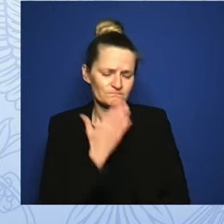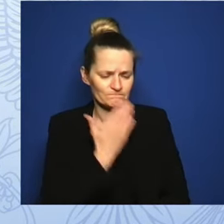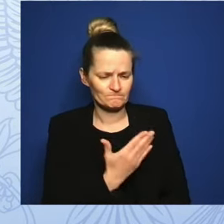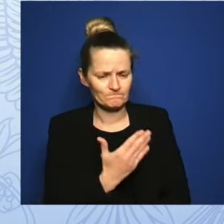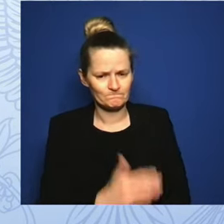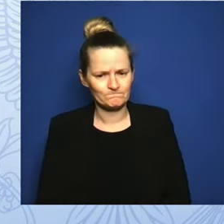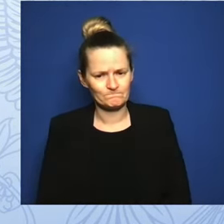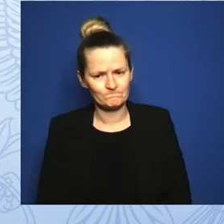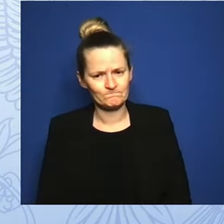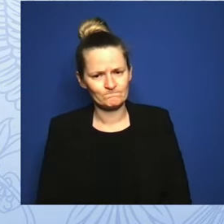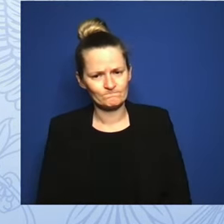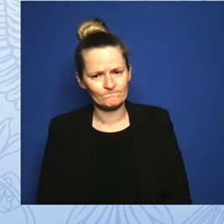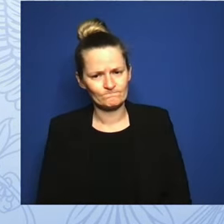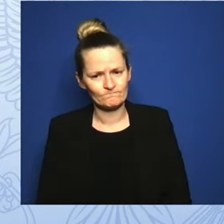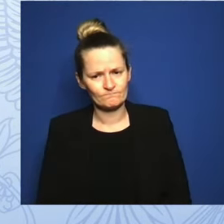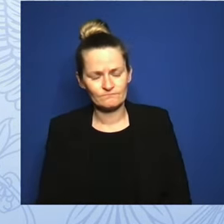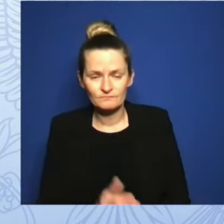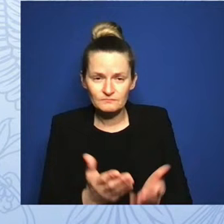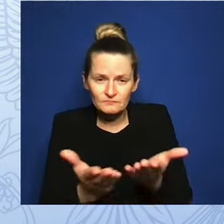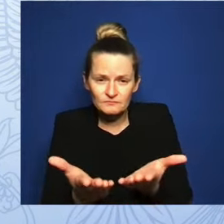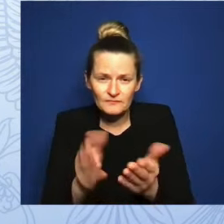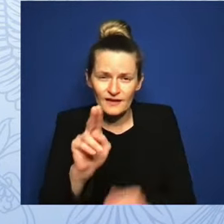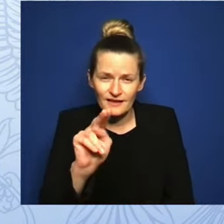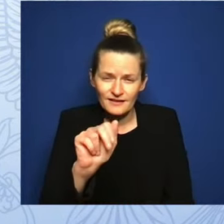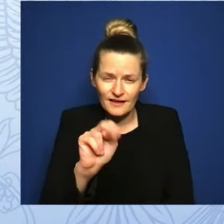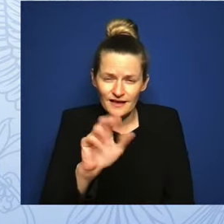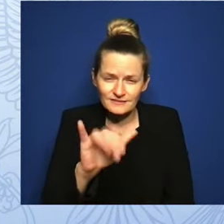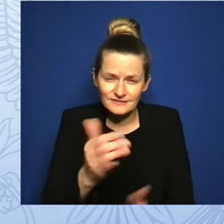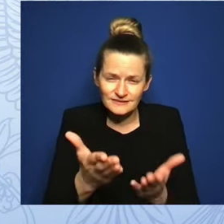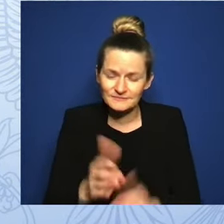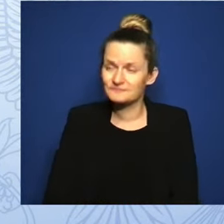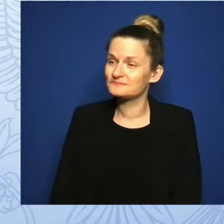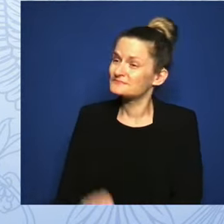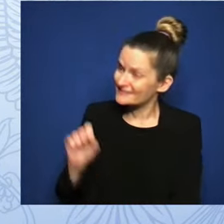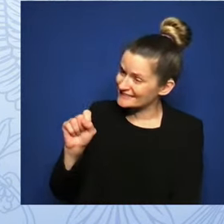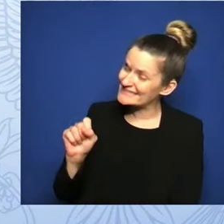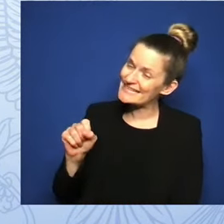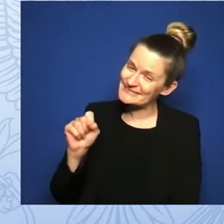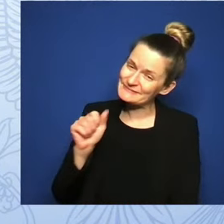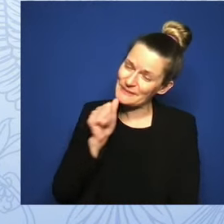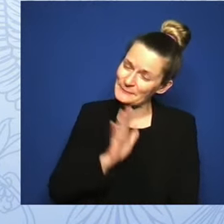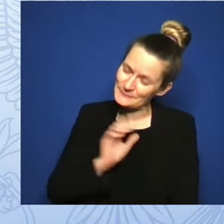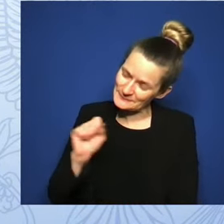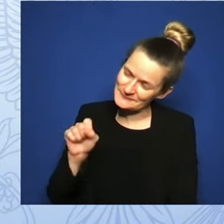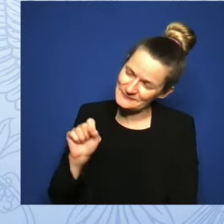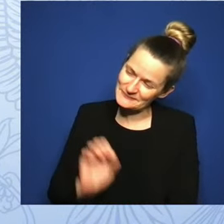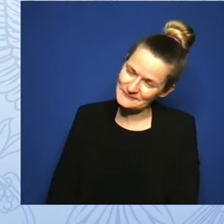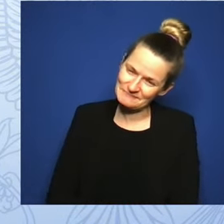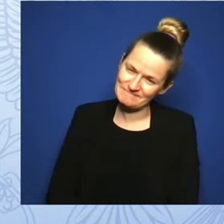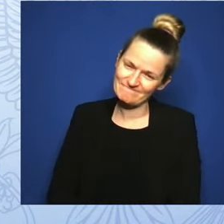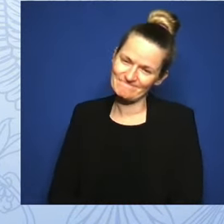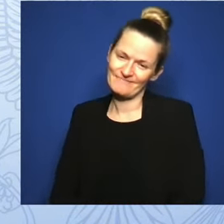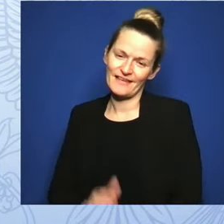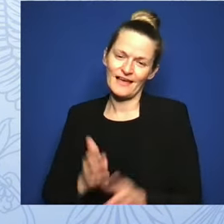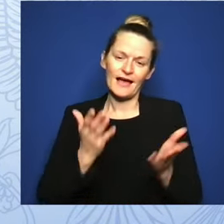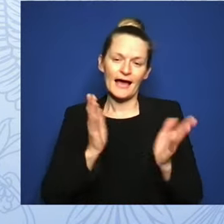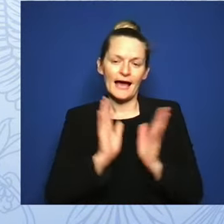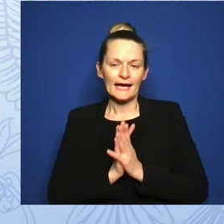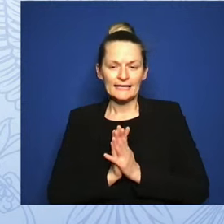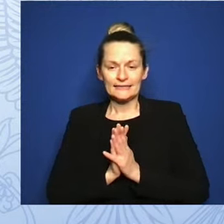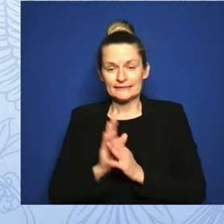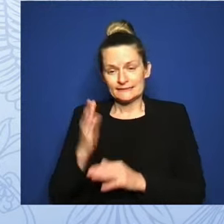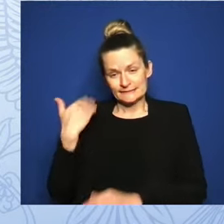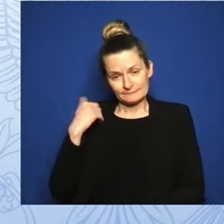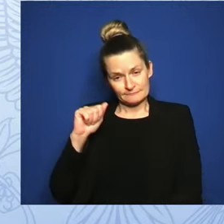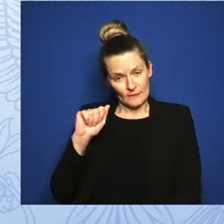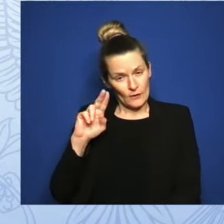can we turn to you next? ma'am. In August of 2022, my family and I had a